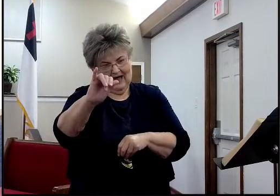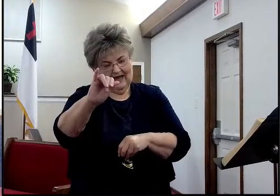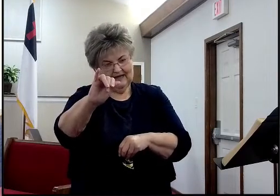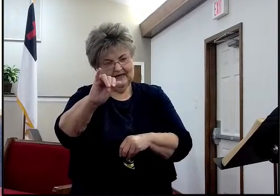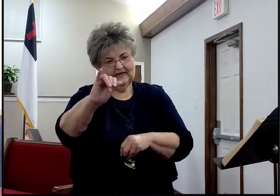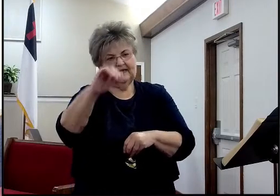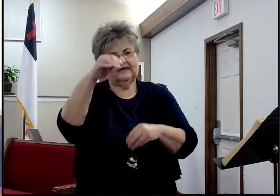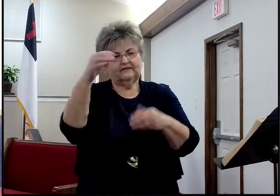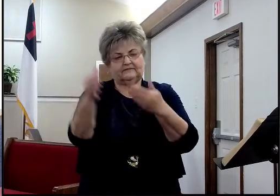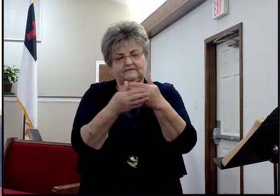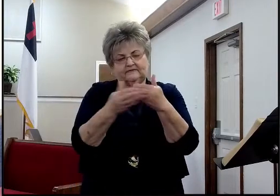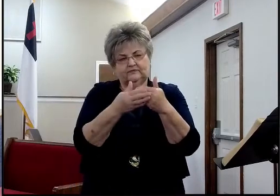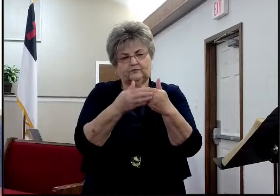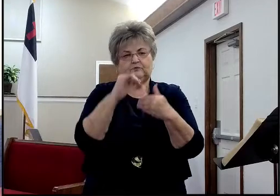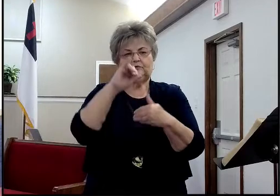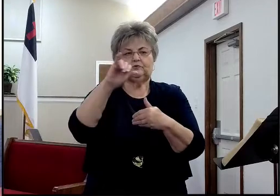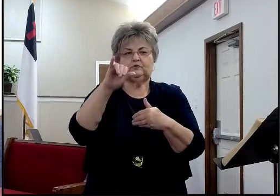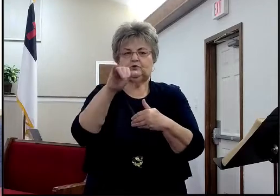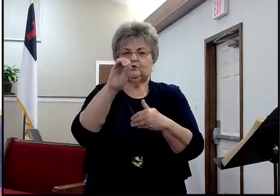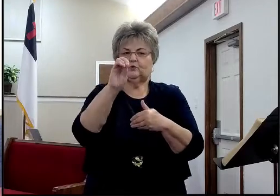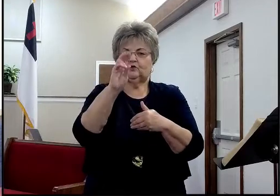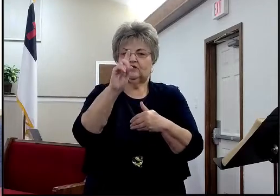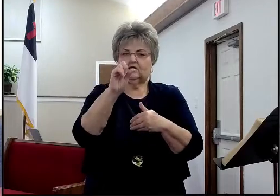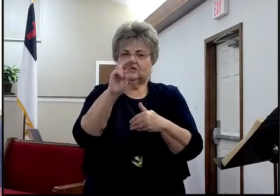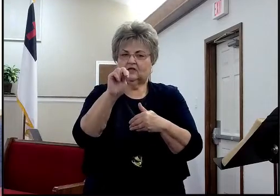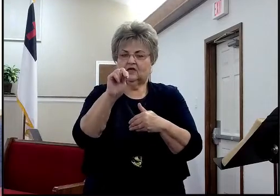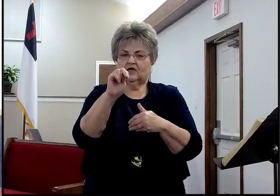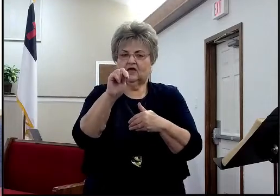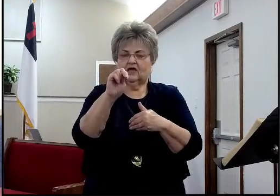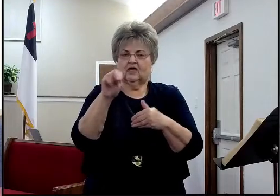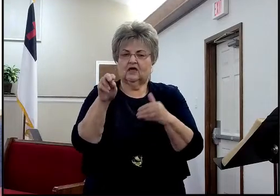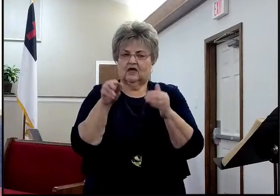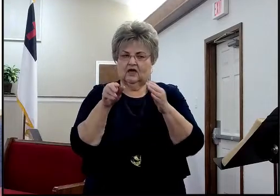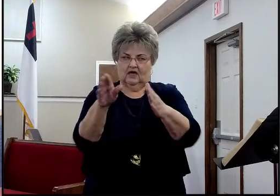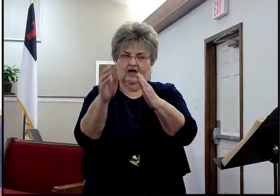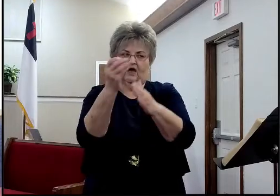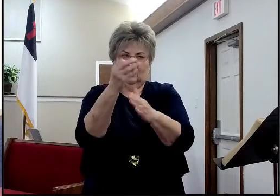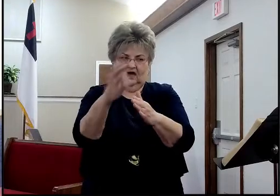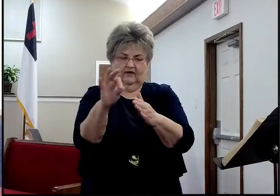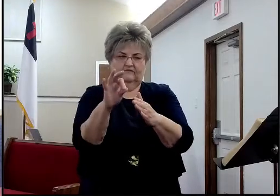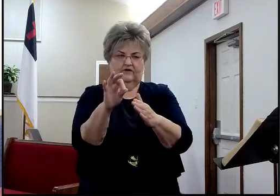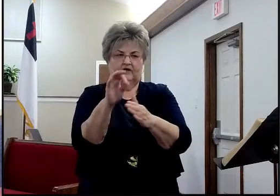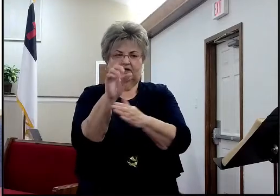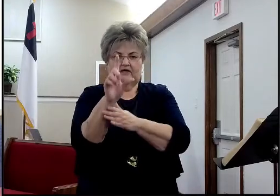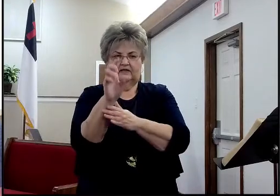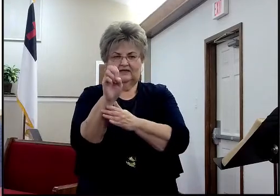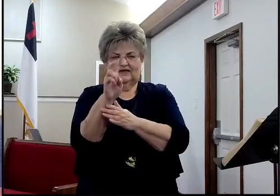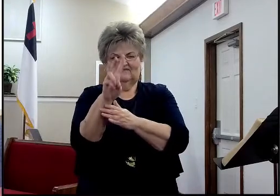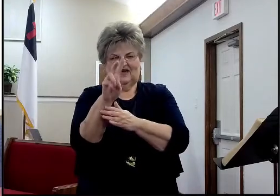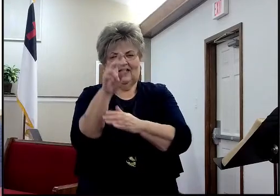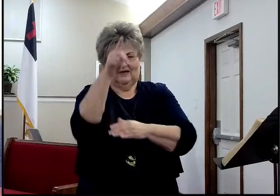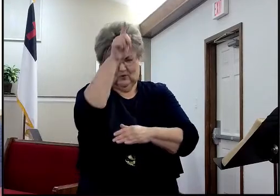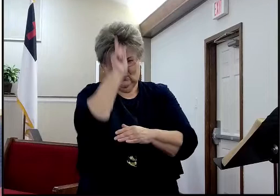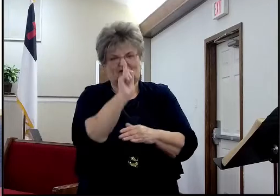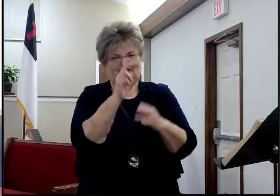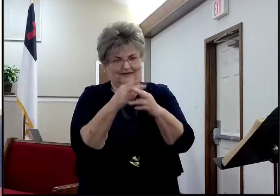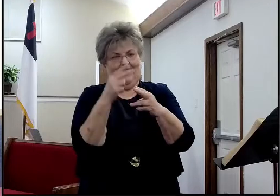we find it again, there's reference to Zebulun, and Naphtali, and of course, it's Greek names of them,